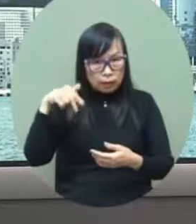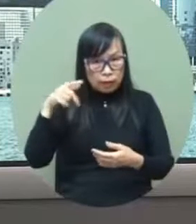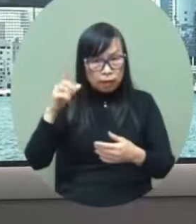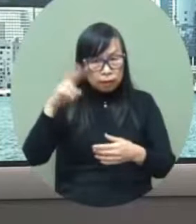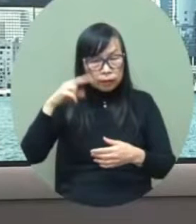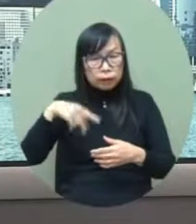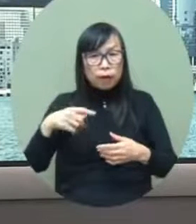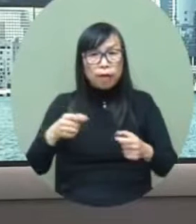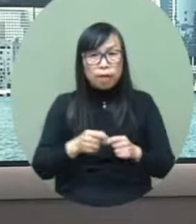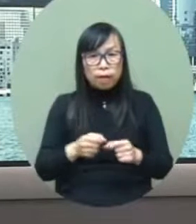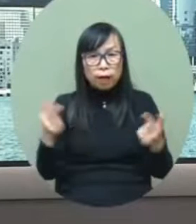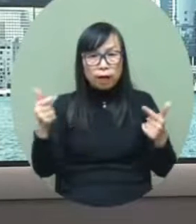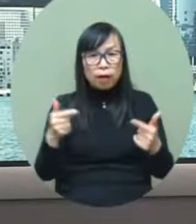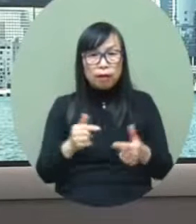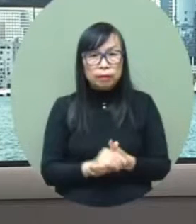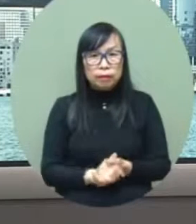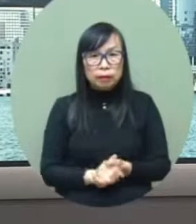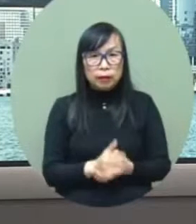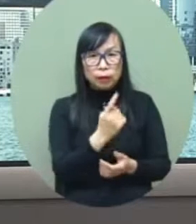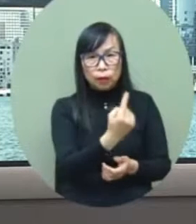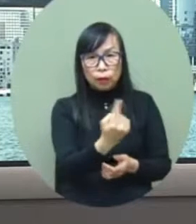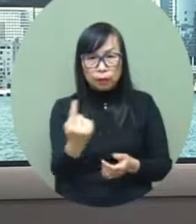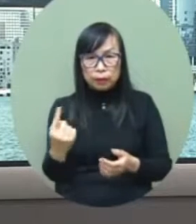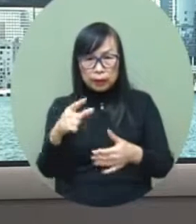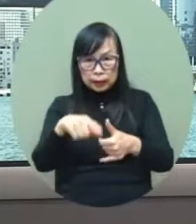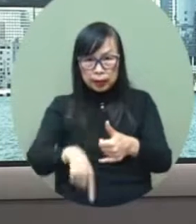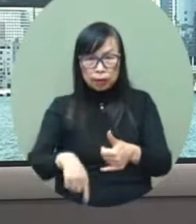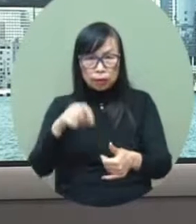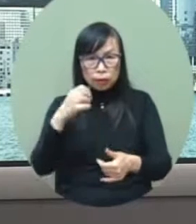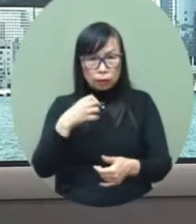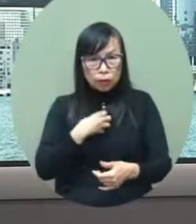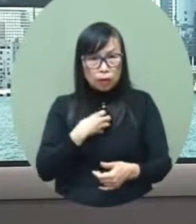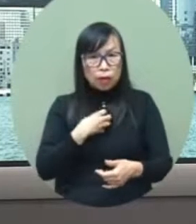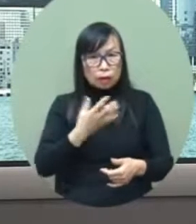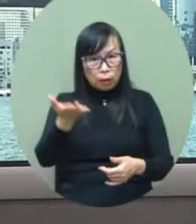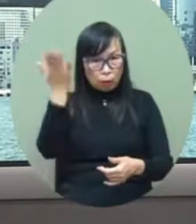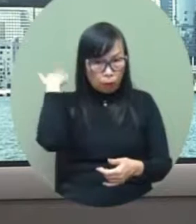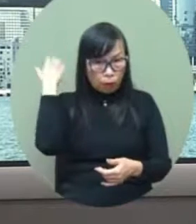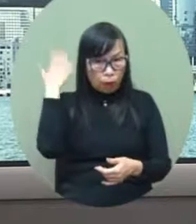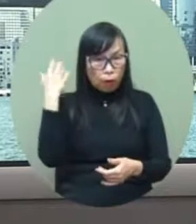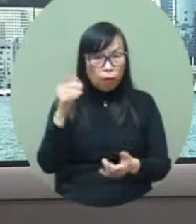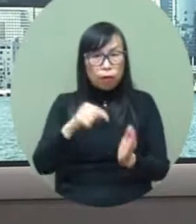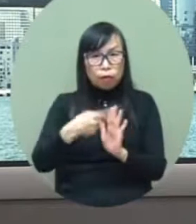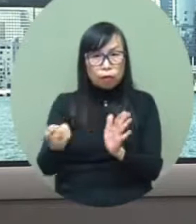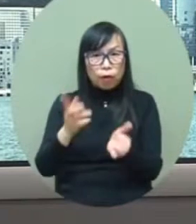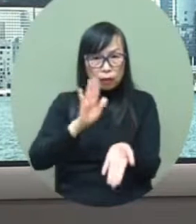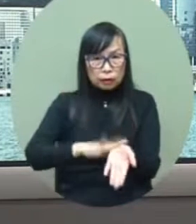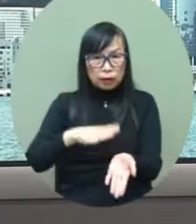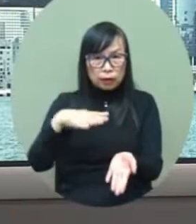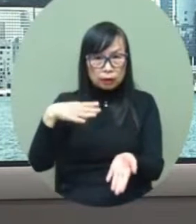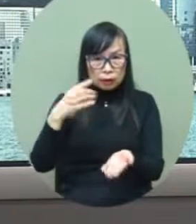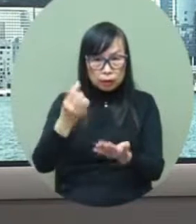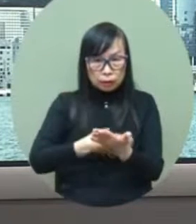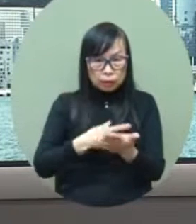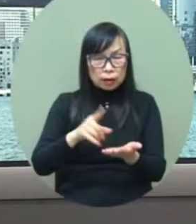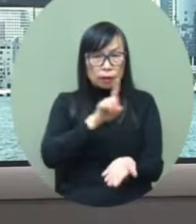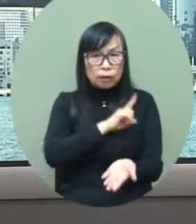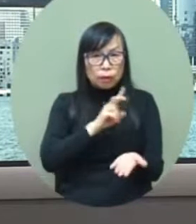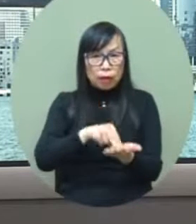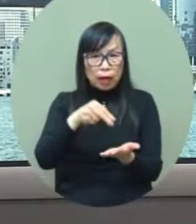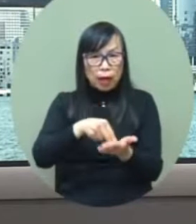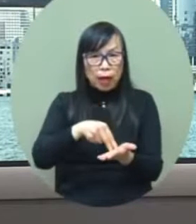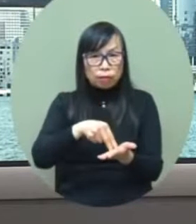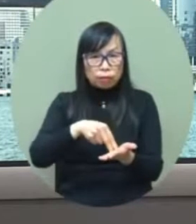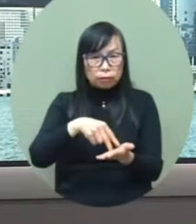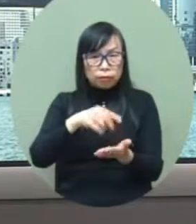into our day-to-day work making them regular measures some individuals believe that there is need for us to